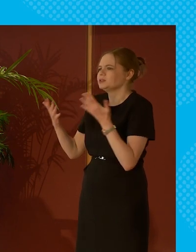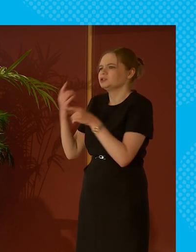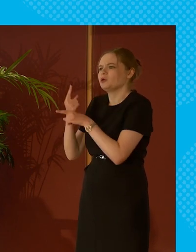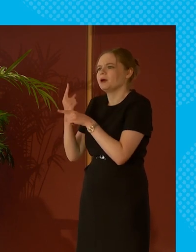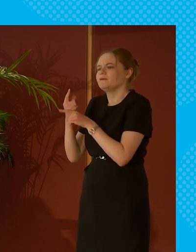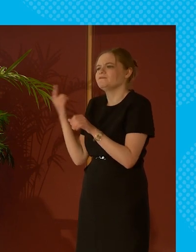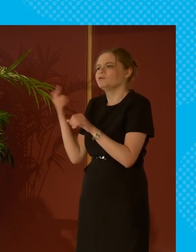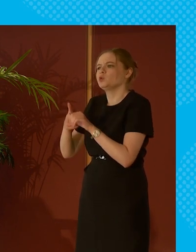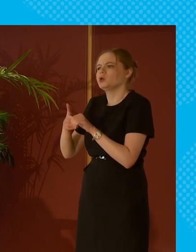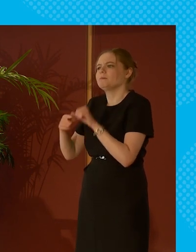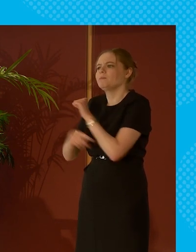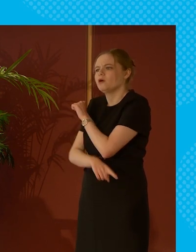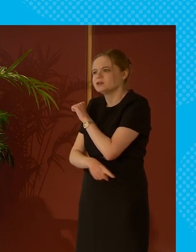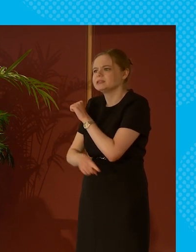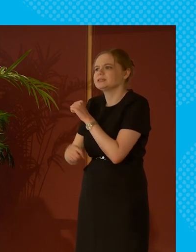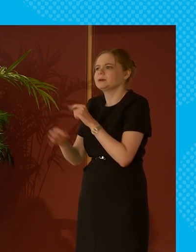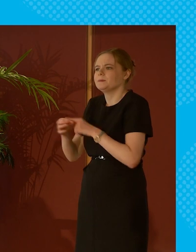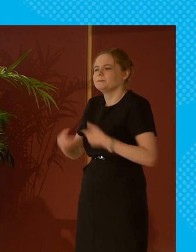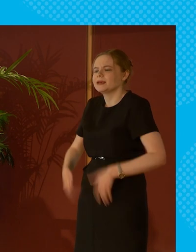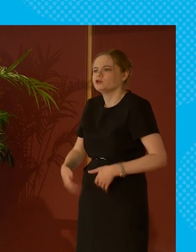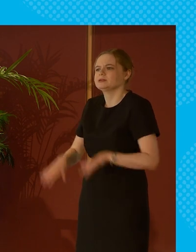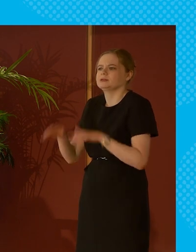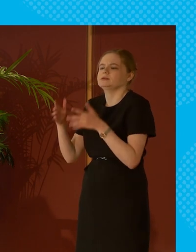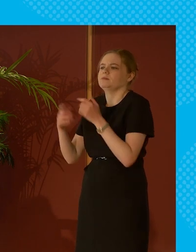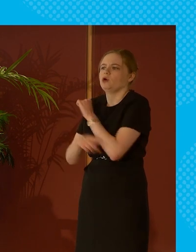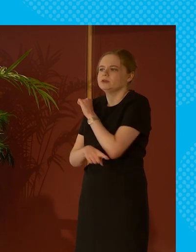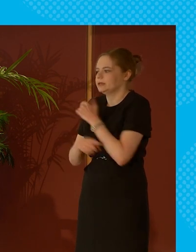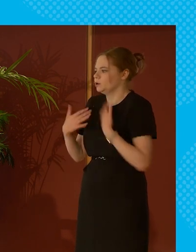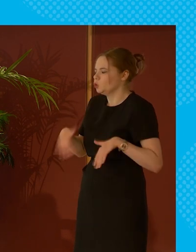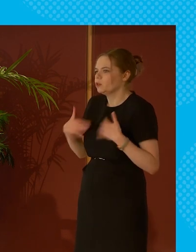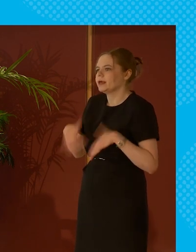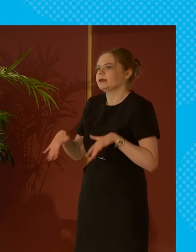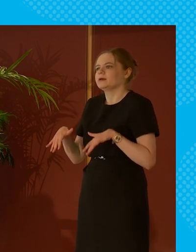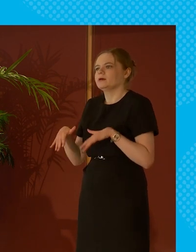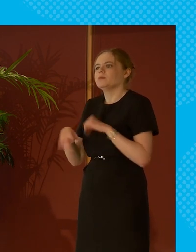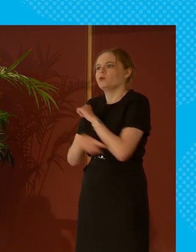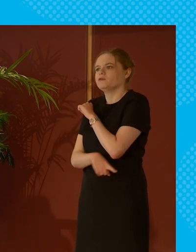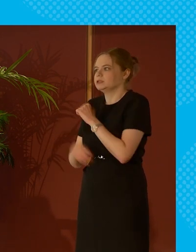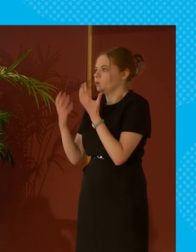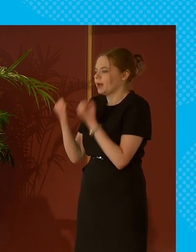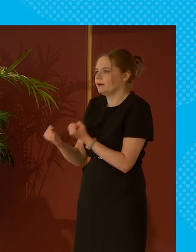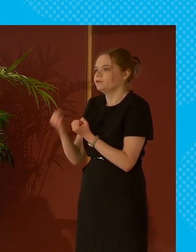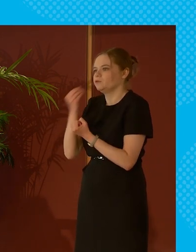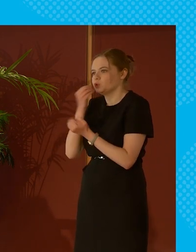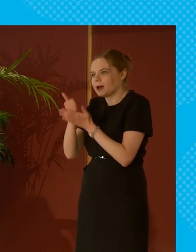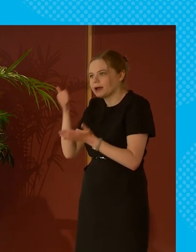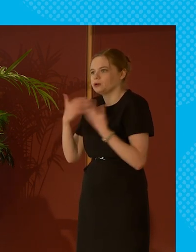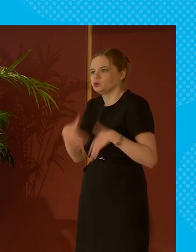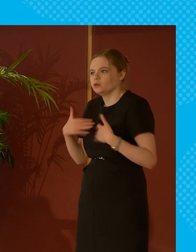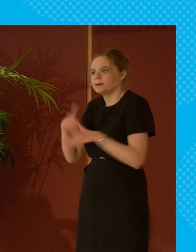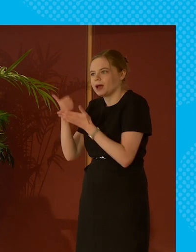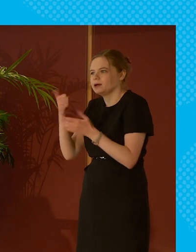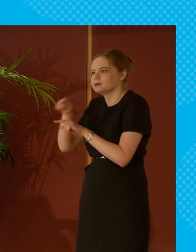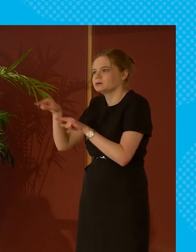things like fuel poverty and period poverty and clothing poverty now we've got clothing banks and food poverty of course